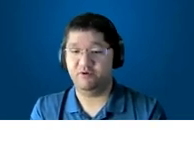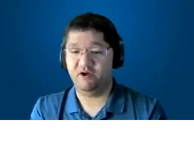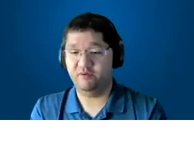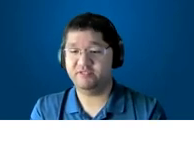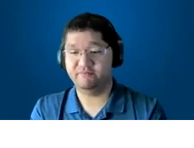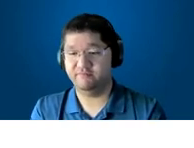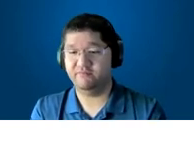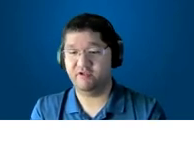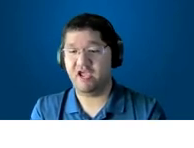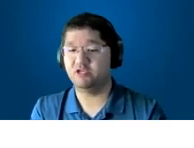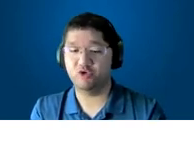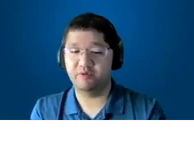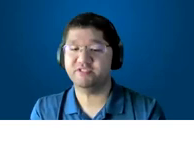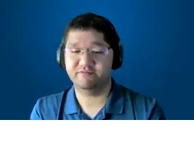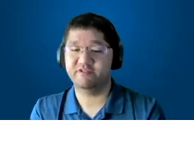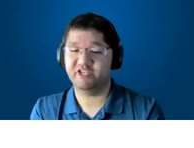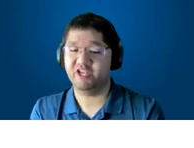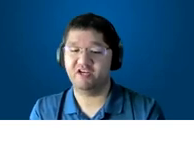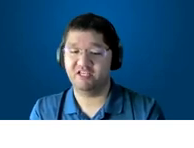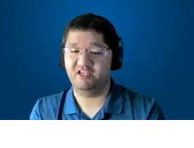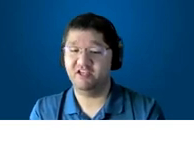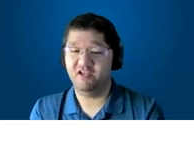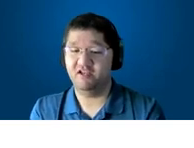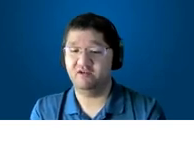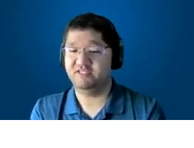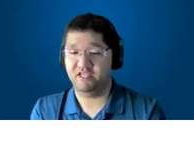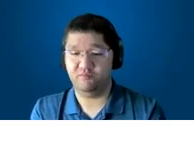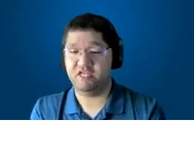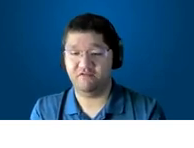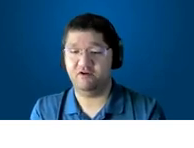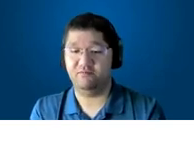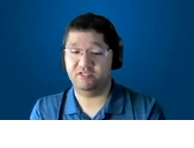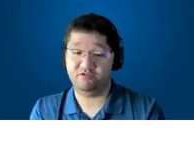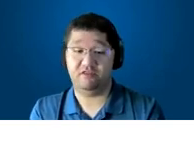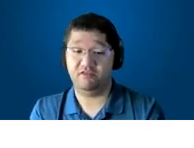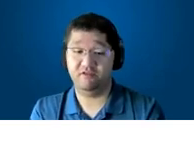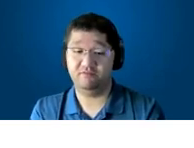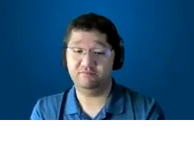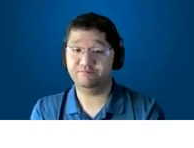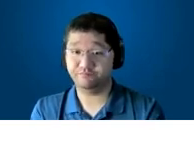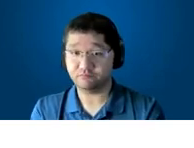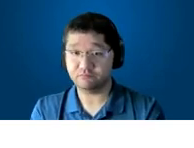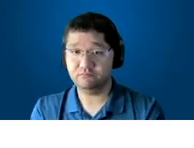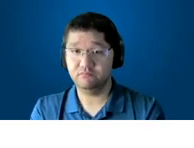who always had trouble singing on key you know singing was never my strength